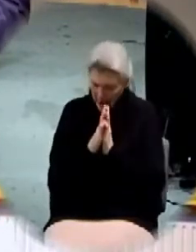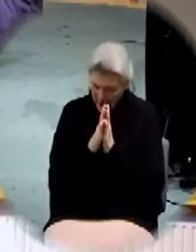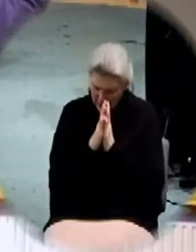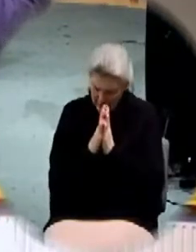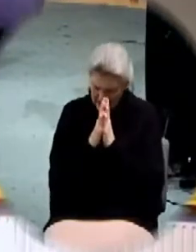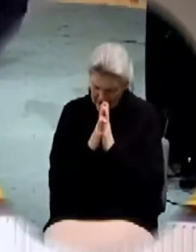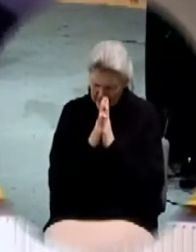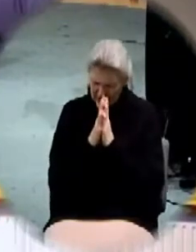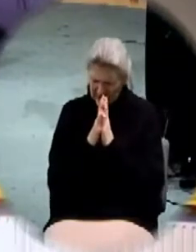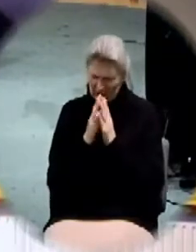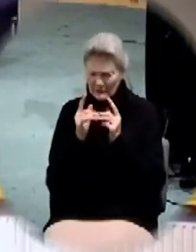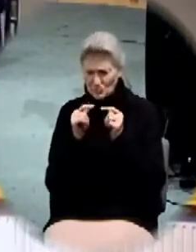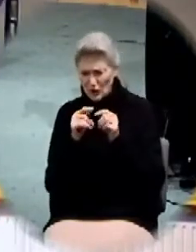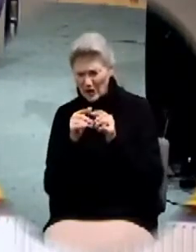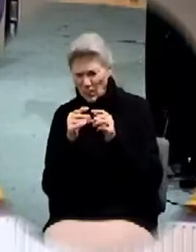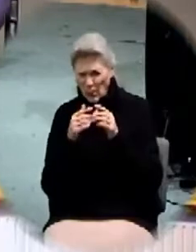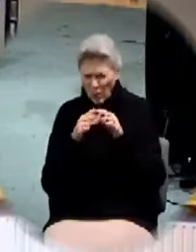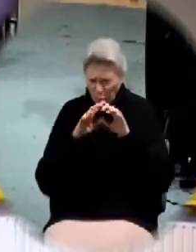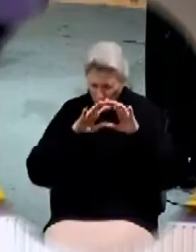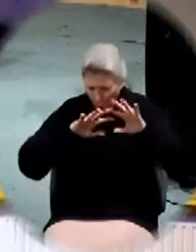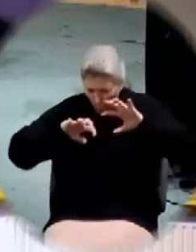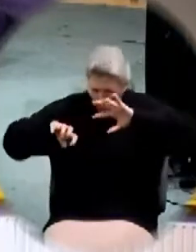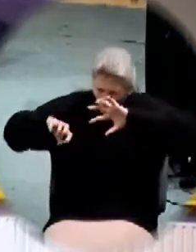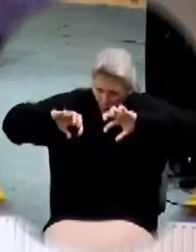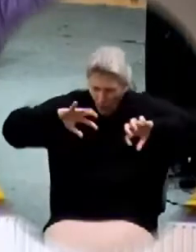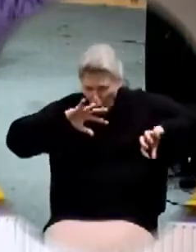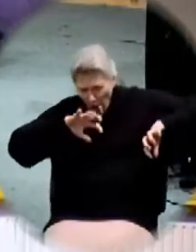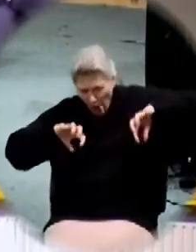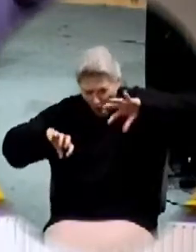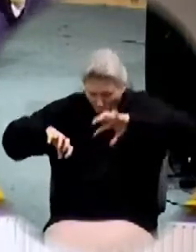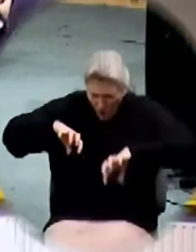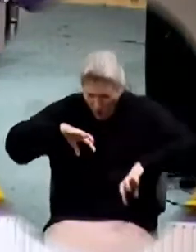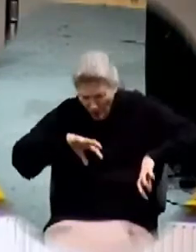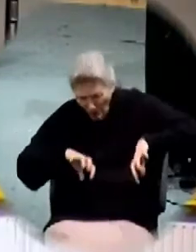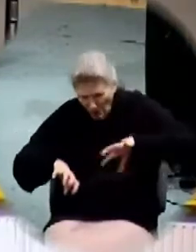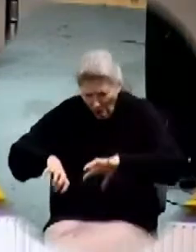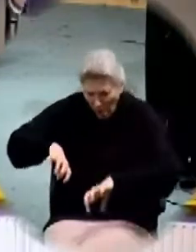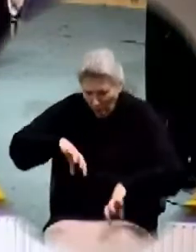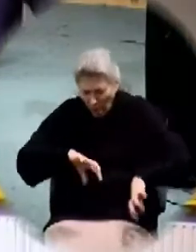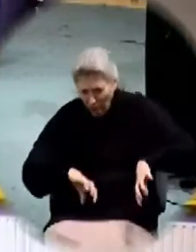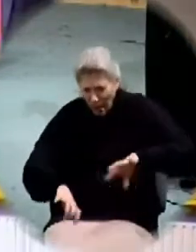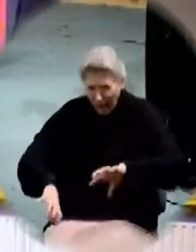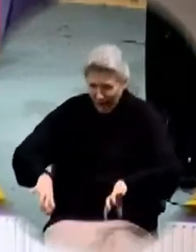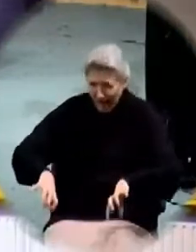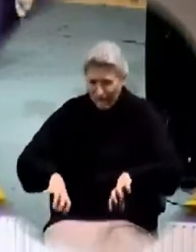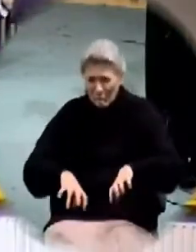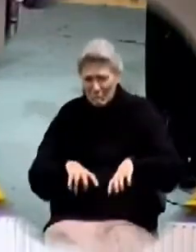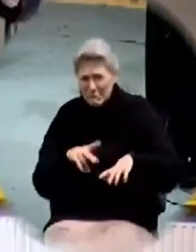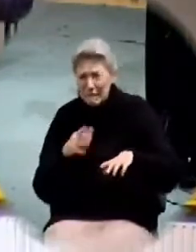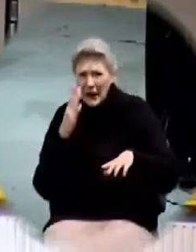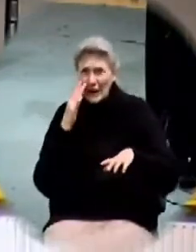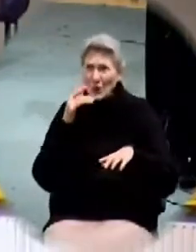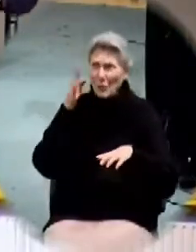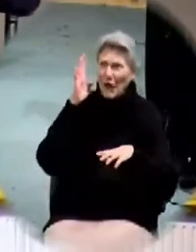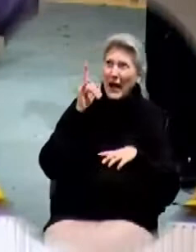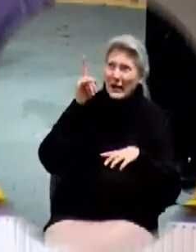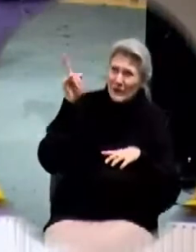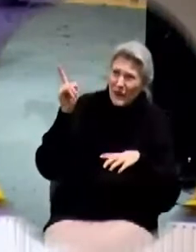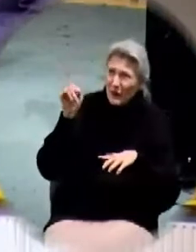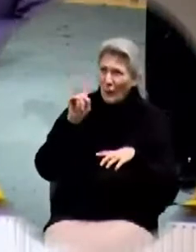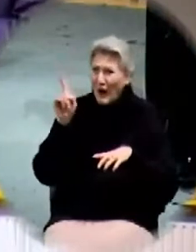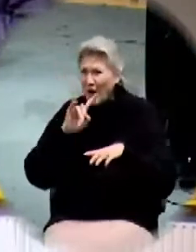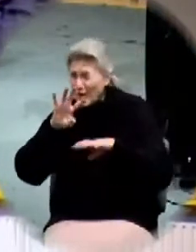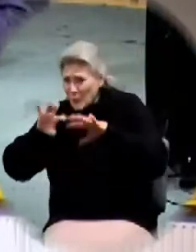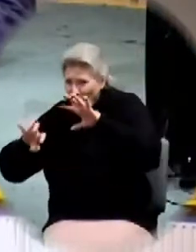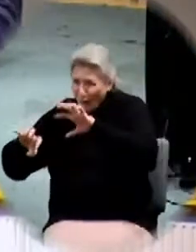it's like I'm trying to wade through quicksand or something. You know, it's just, I know God's there, but it's like I can't get